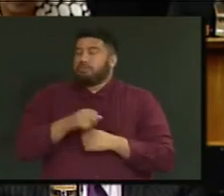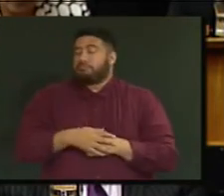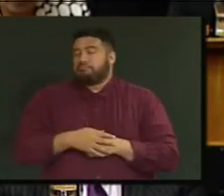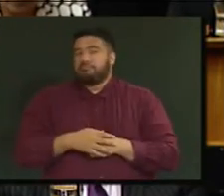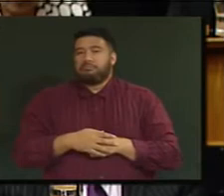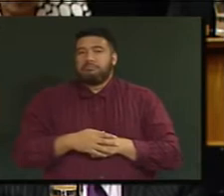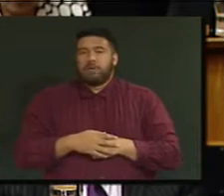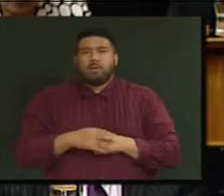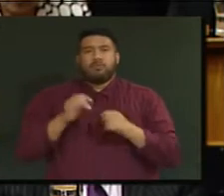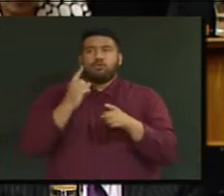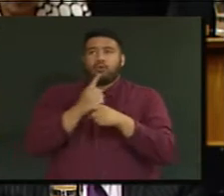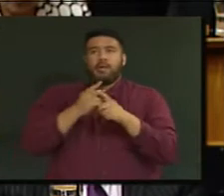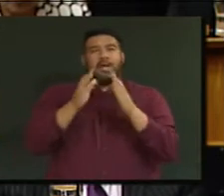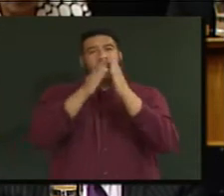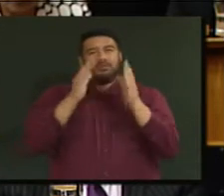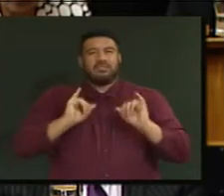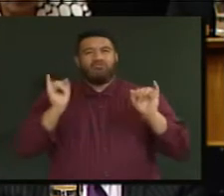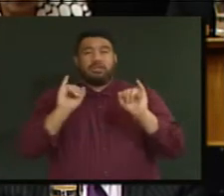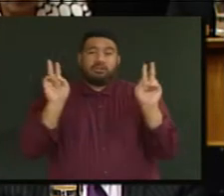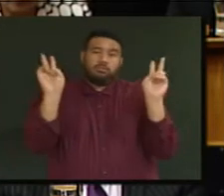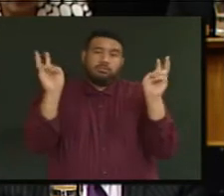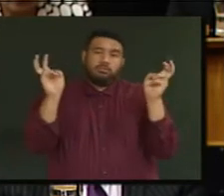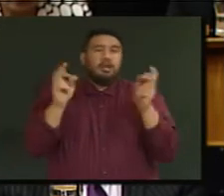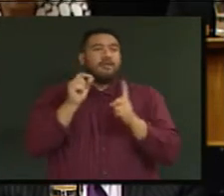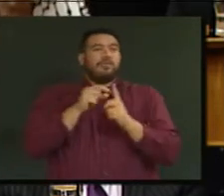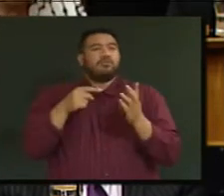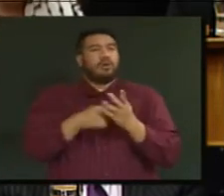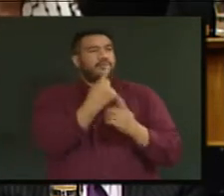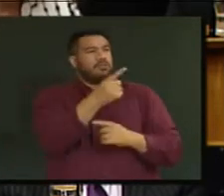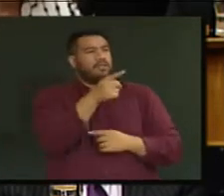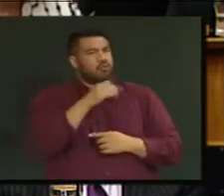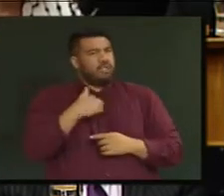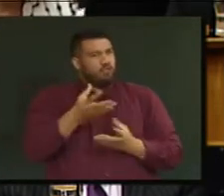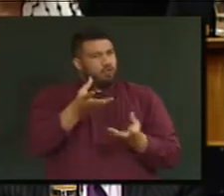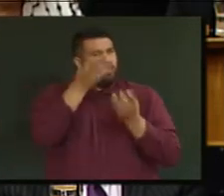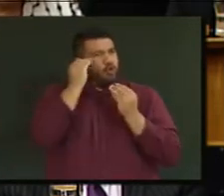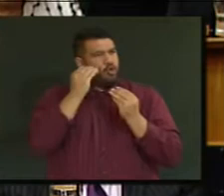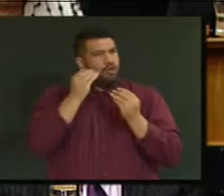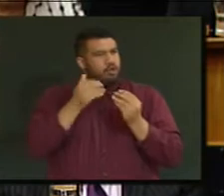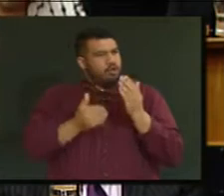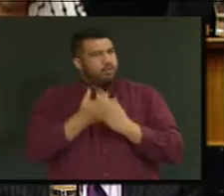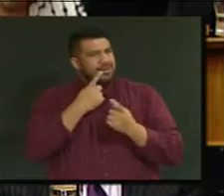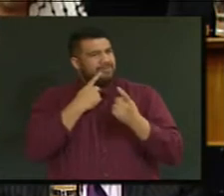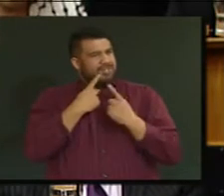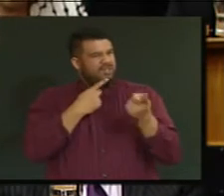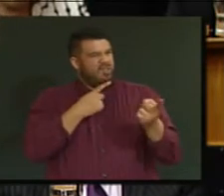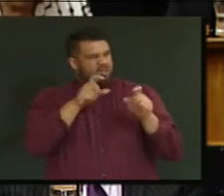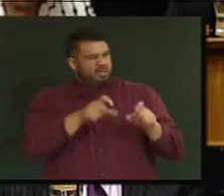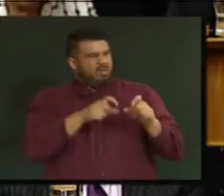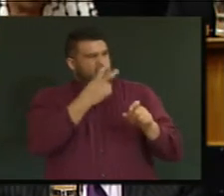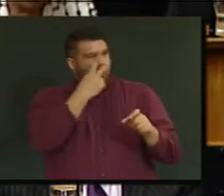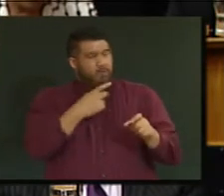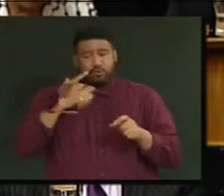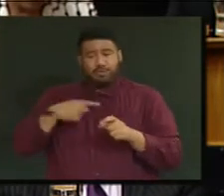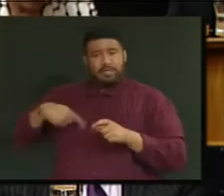-called housing crisis, Mr Speaker, I think Mr Twyford needs to update his talking points. We have record construction,